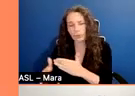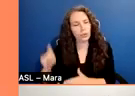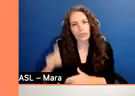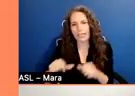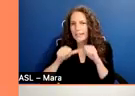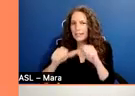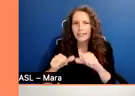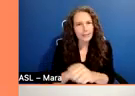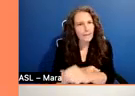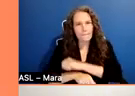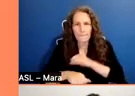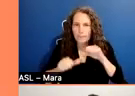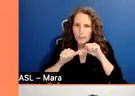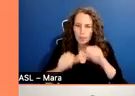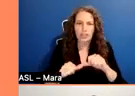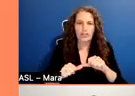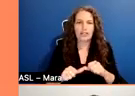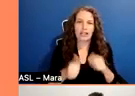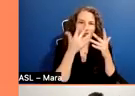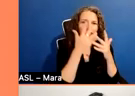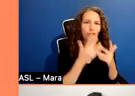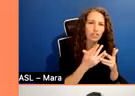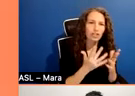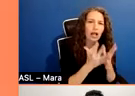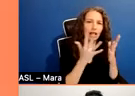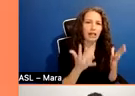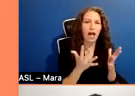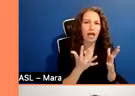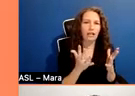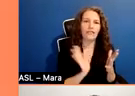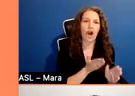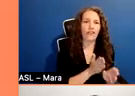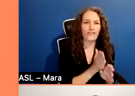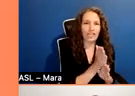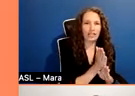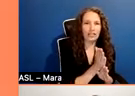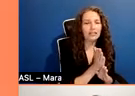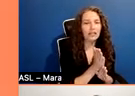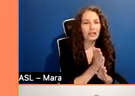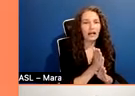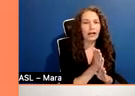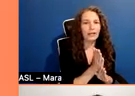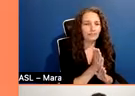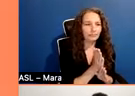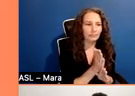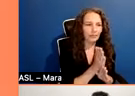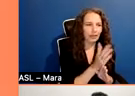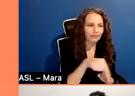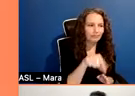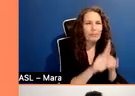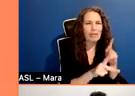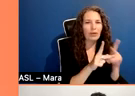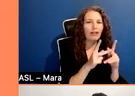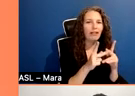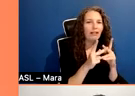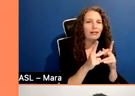unfortunately too long in our field, we've placed a lot of value and not just in our field. think in general, uh, we've placed a lot of value on that kind of like grit,